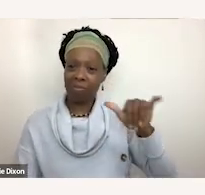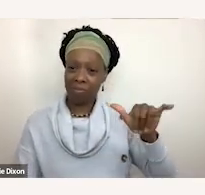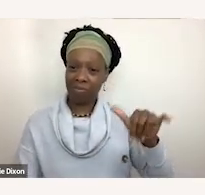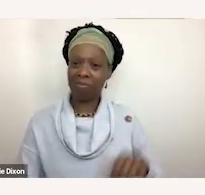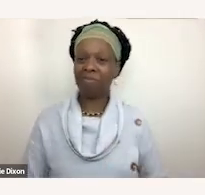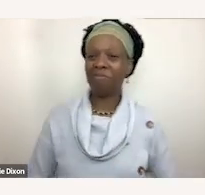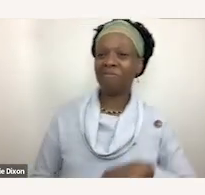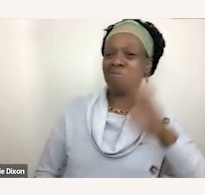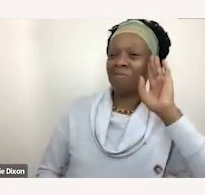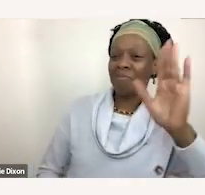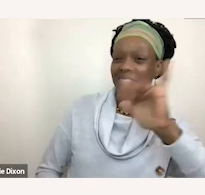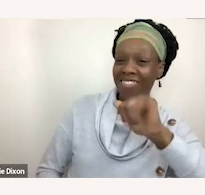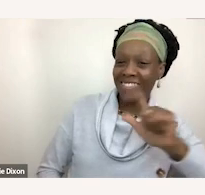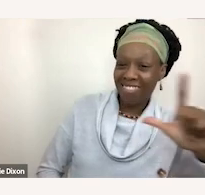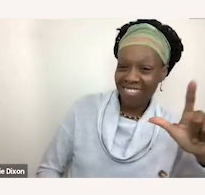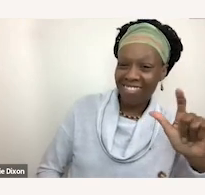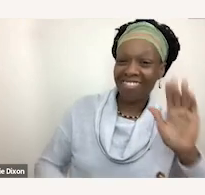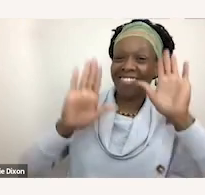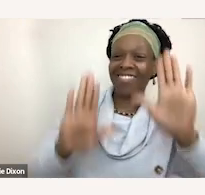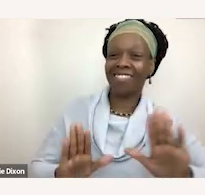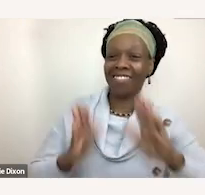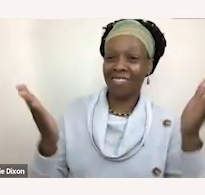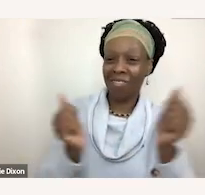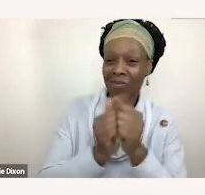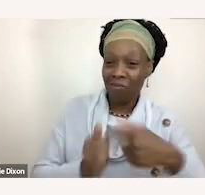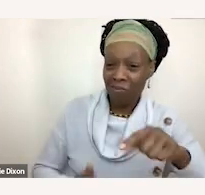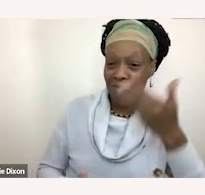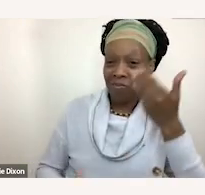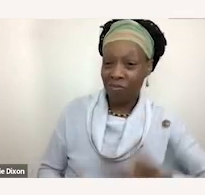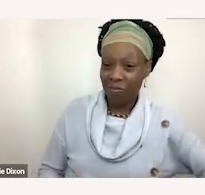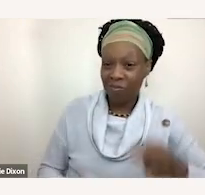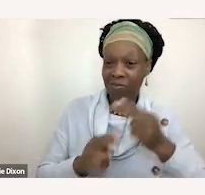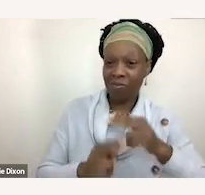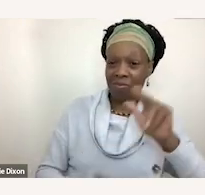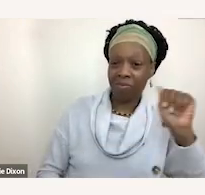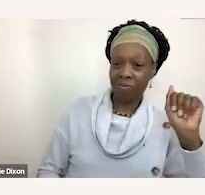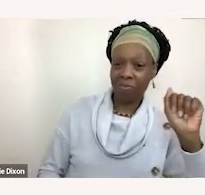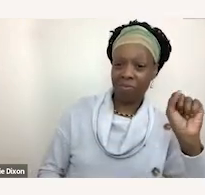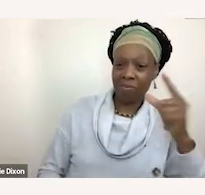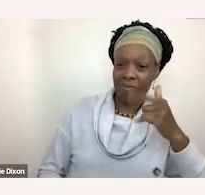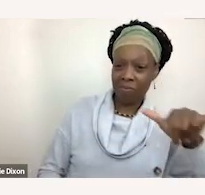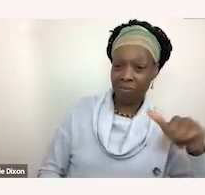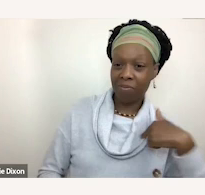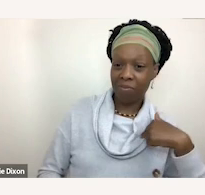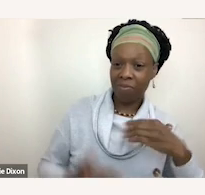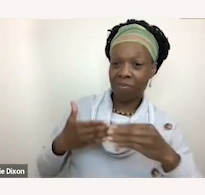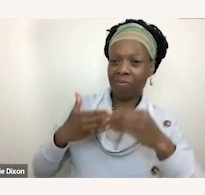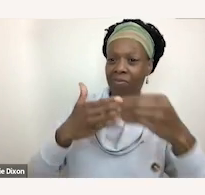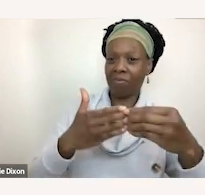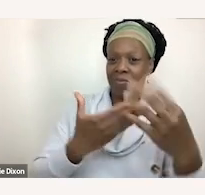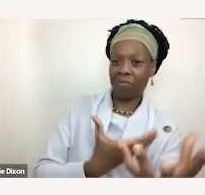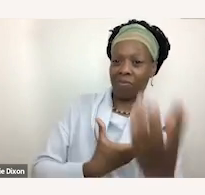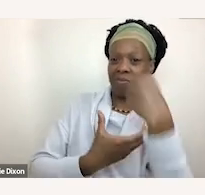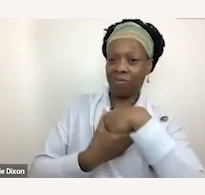Hi, y'all. It's so great to be here with you this evening. My name is Ashley Harris-Whaley, and I lead engagement and